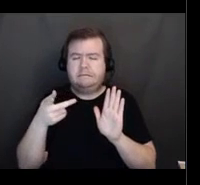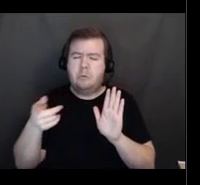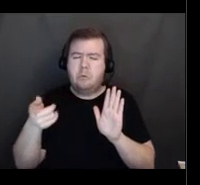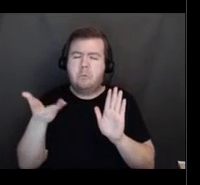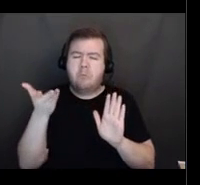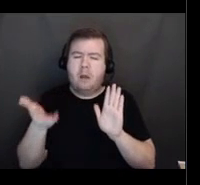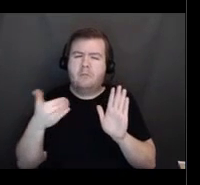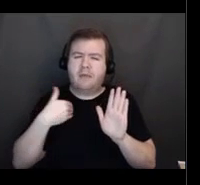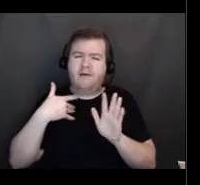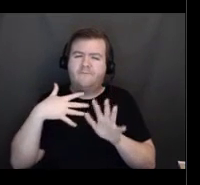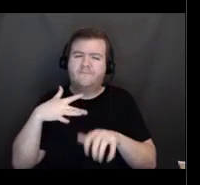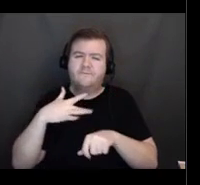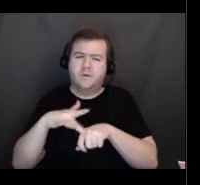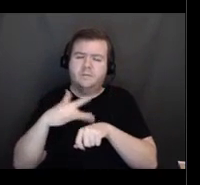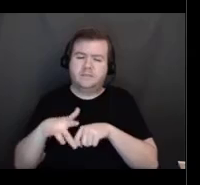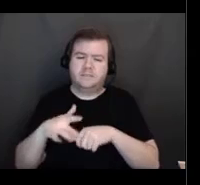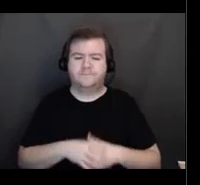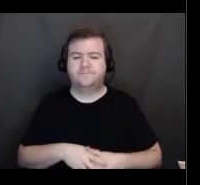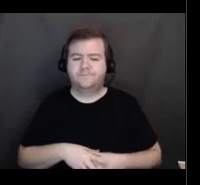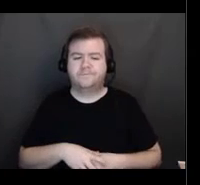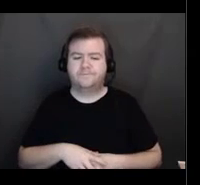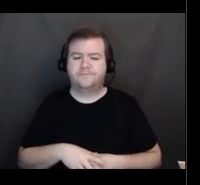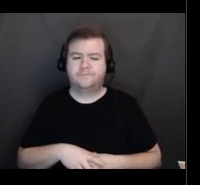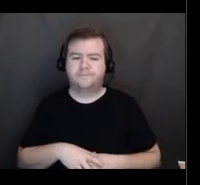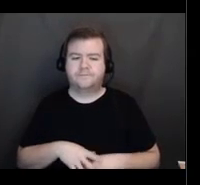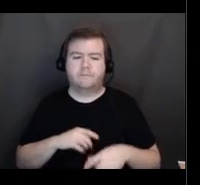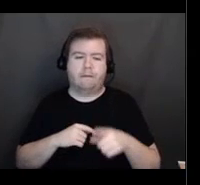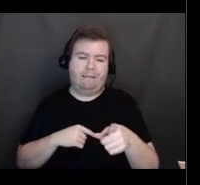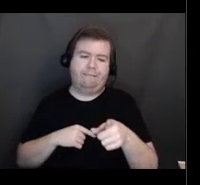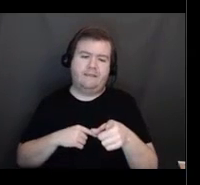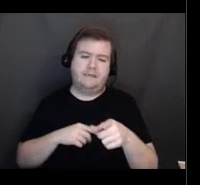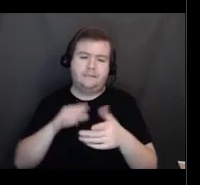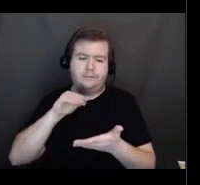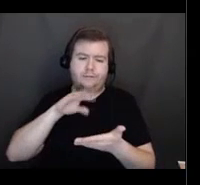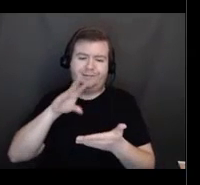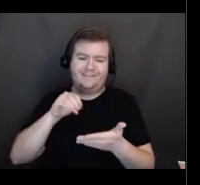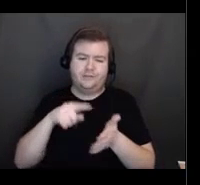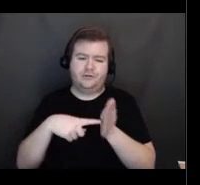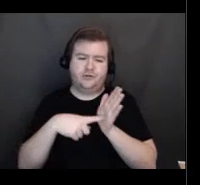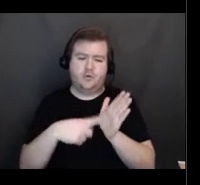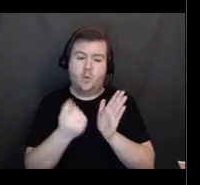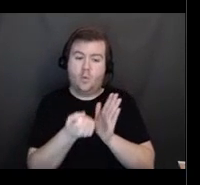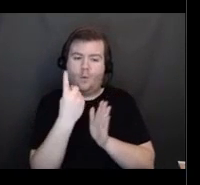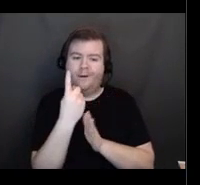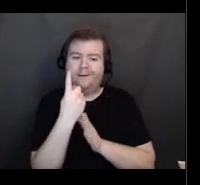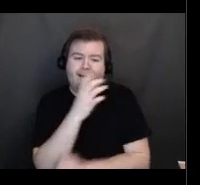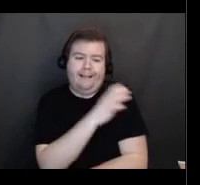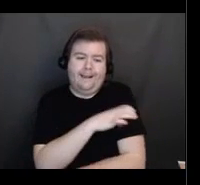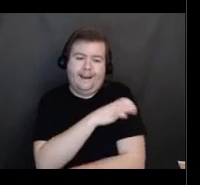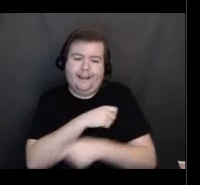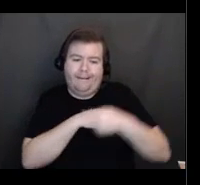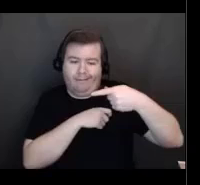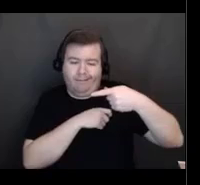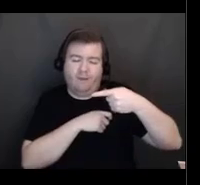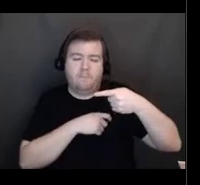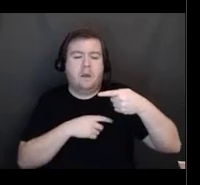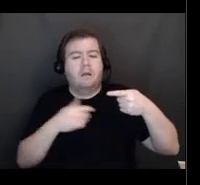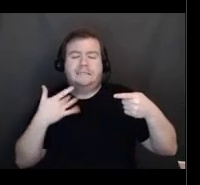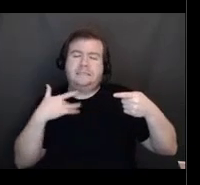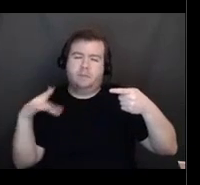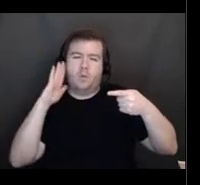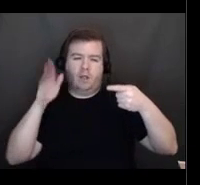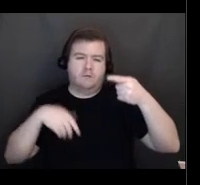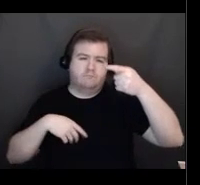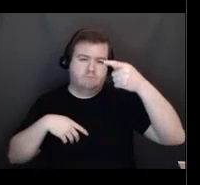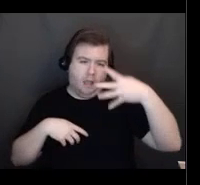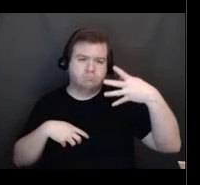this screenshot only shows one one clinic. There will be a list of clinics. You can scroll through that list. And once